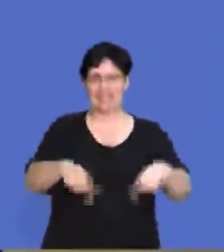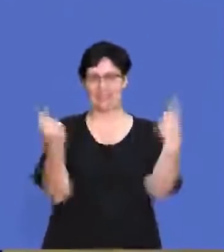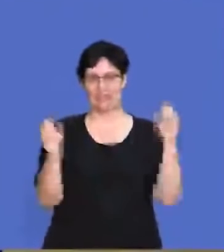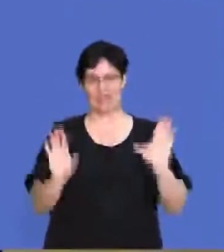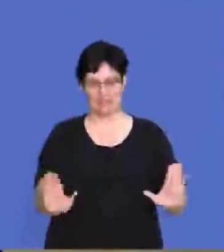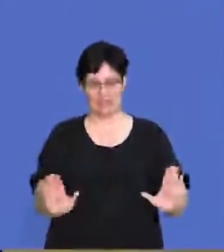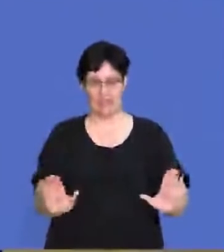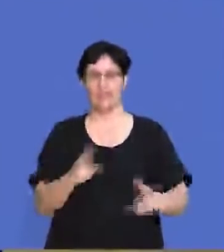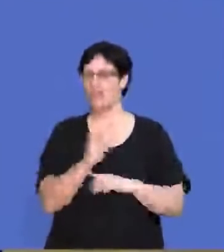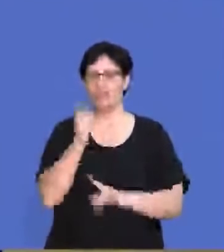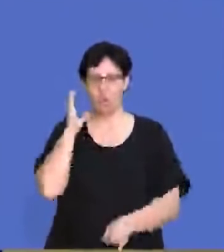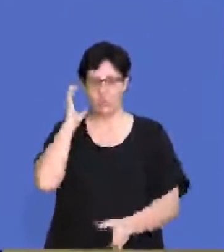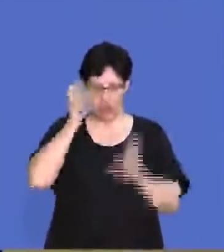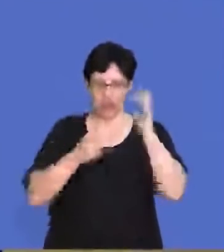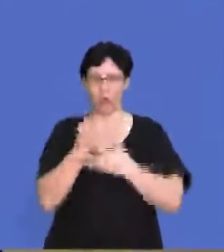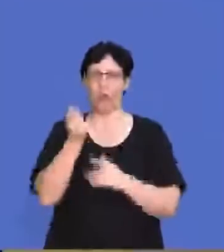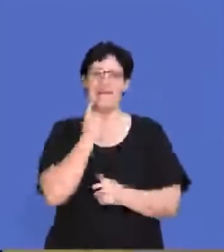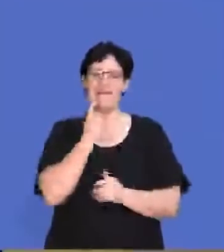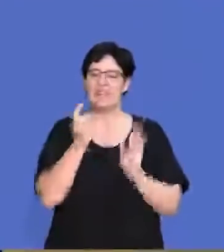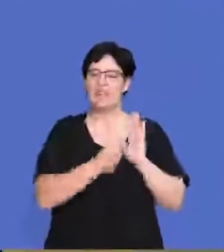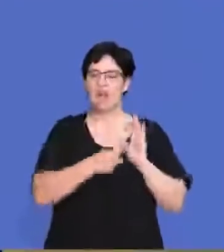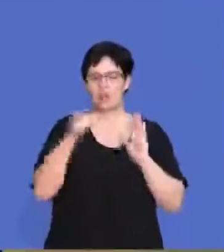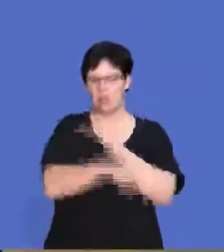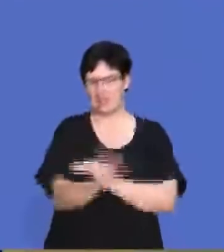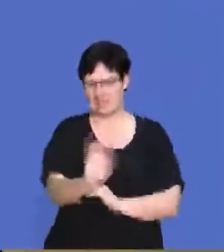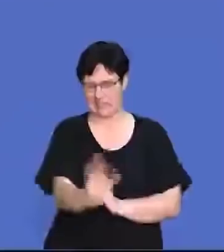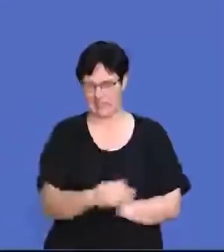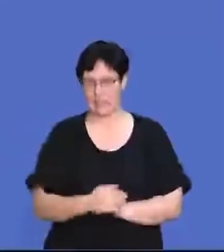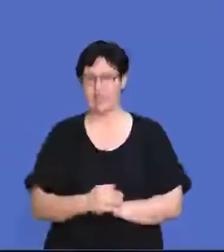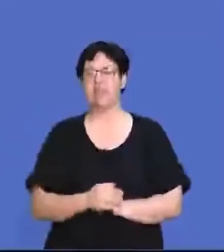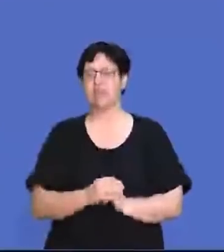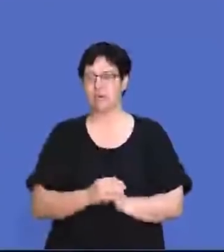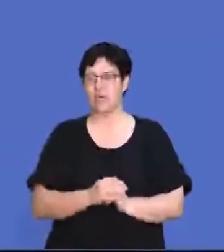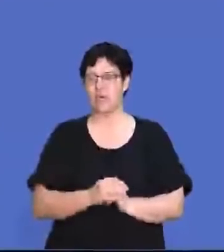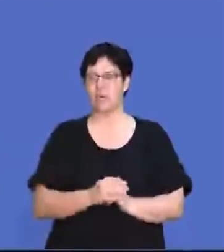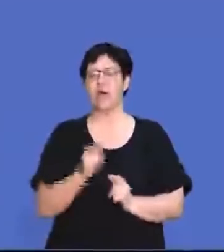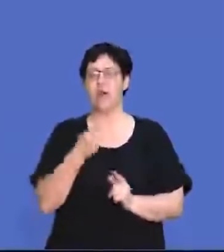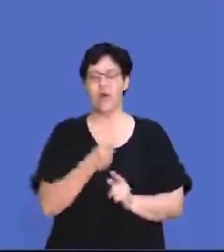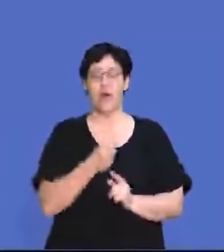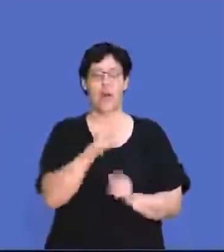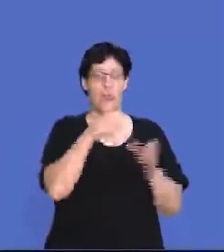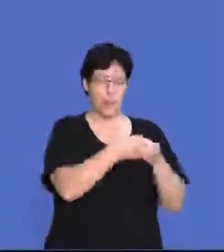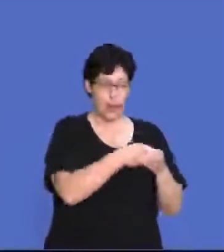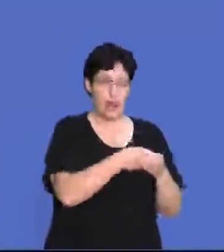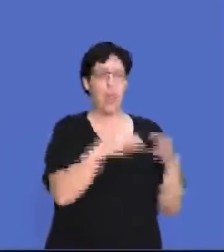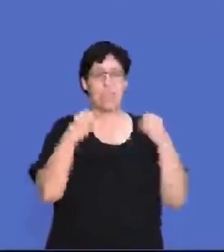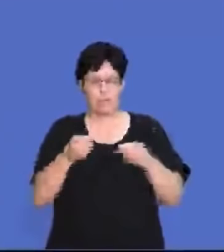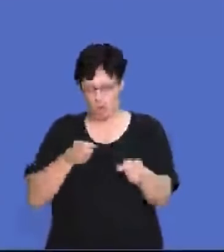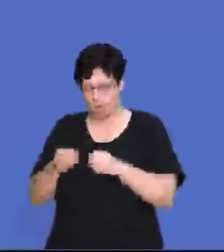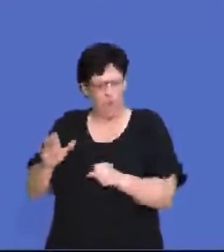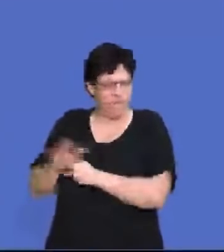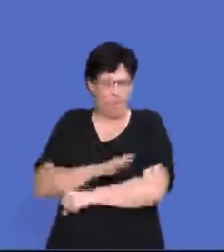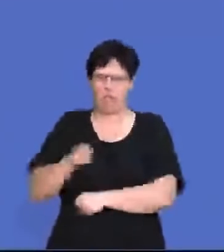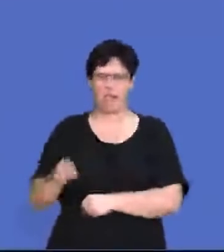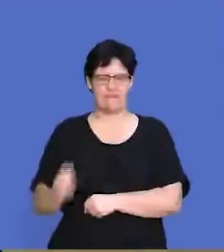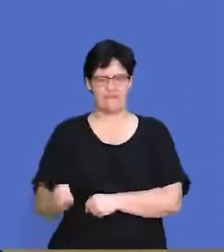between the two, that you don't lose easy marks. Now, the micro environment, the business has full control over. So